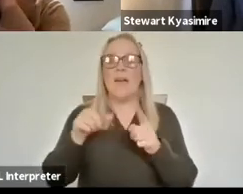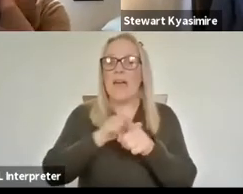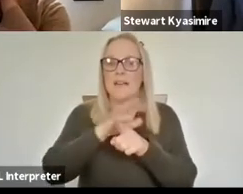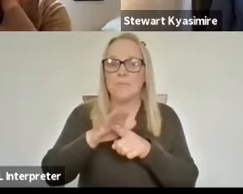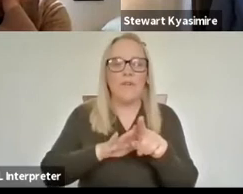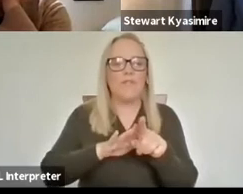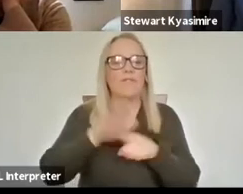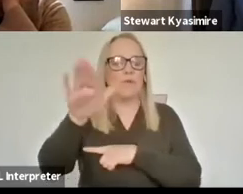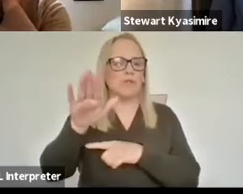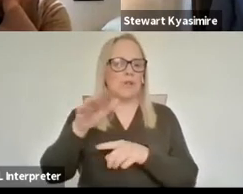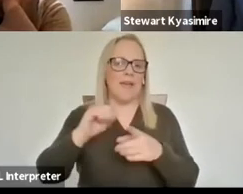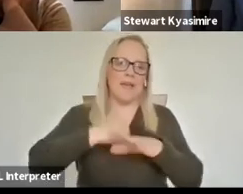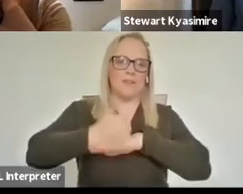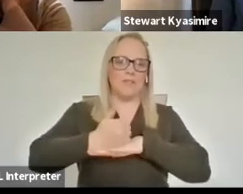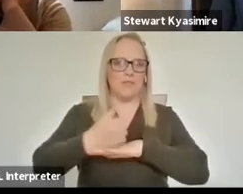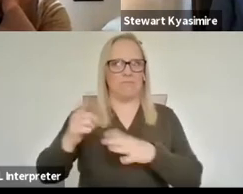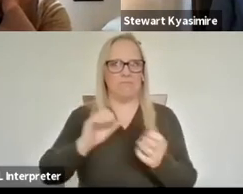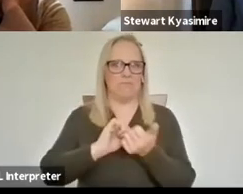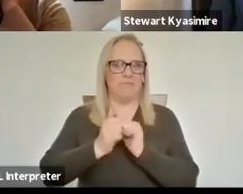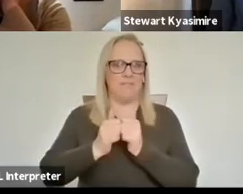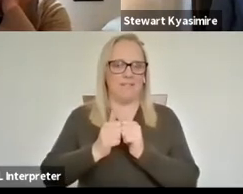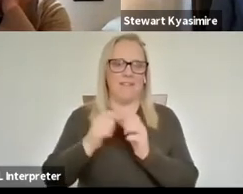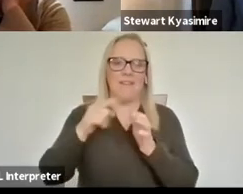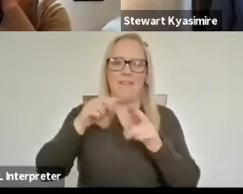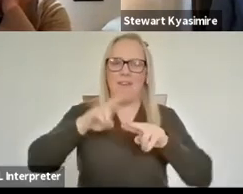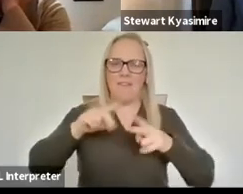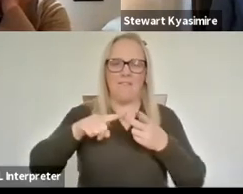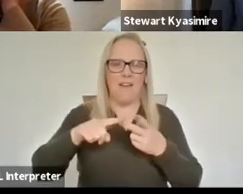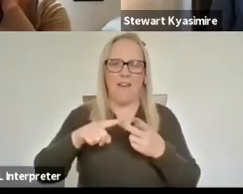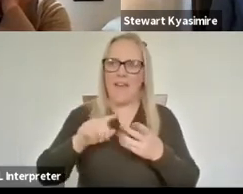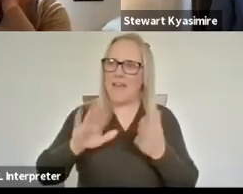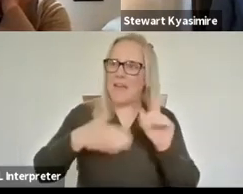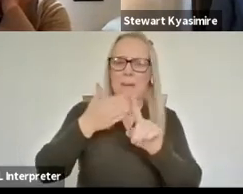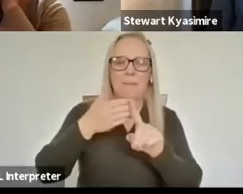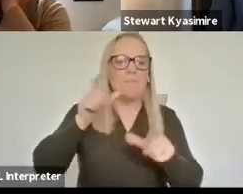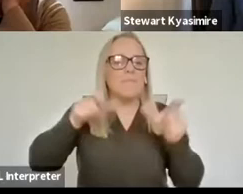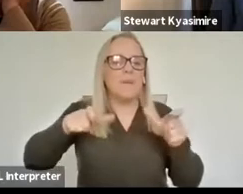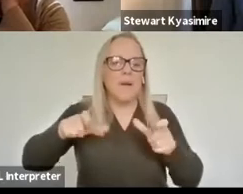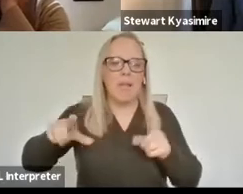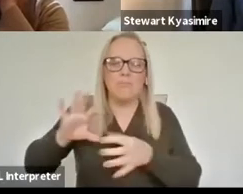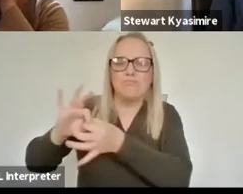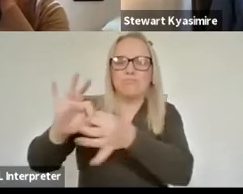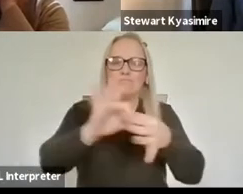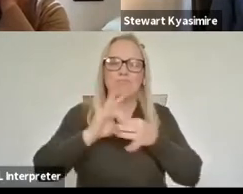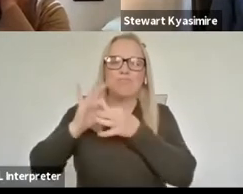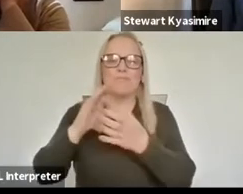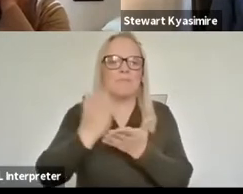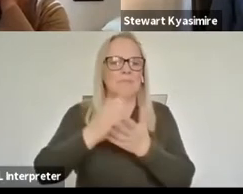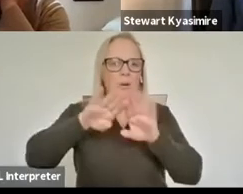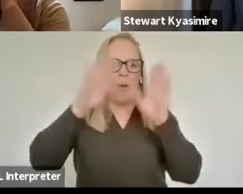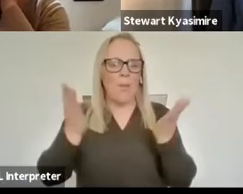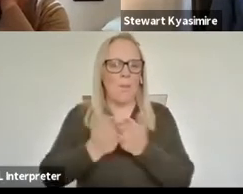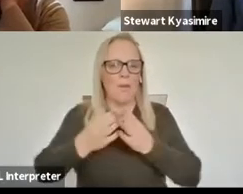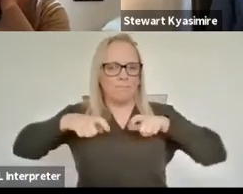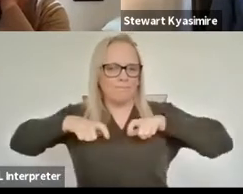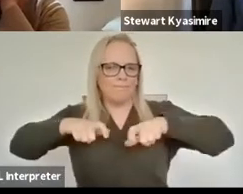are our partners for this event. EFI is all about bringing people together to solve global challenges and build a sustainable future,